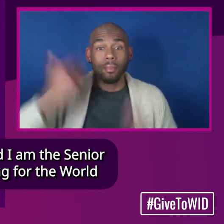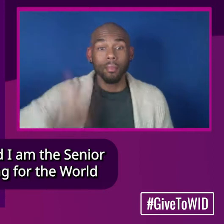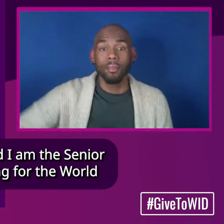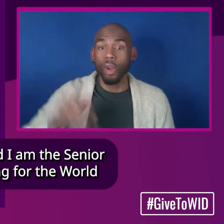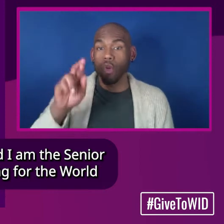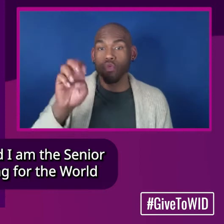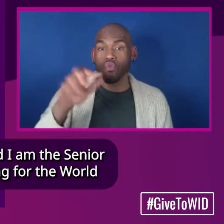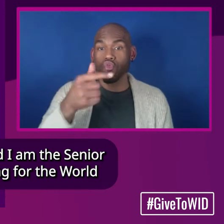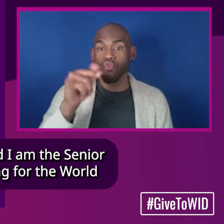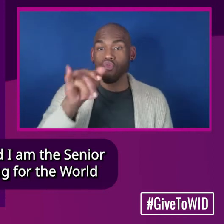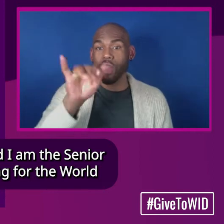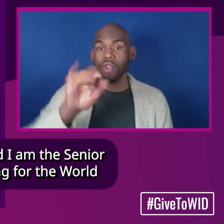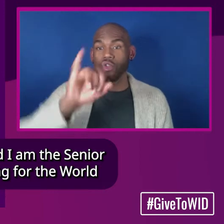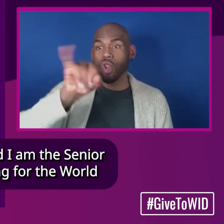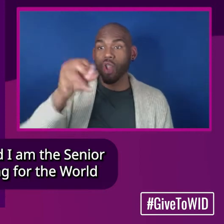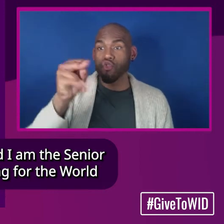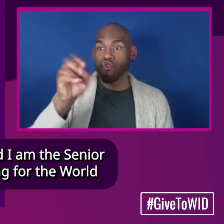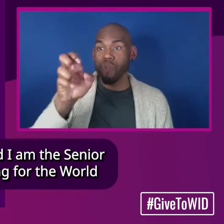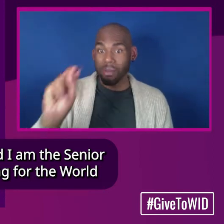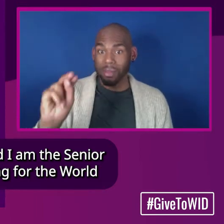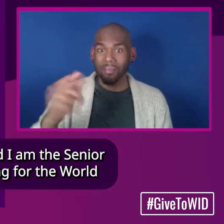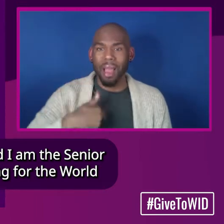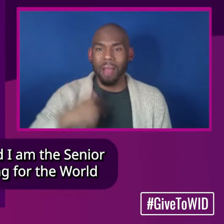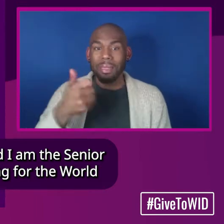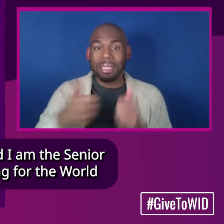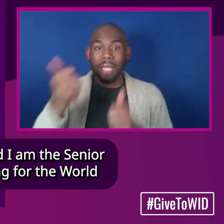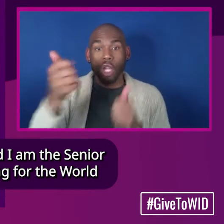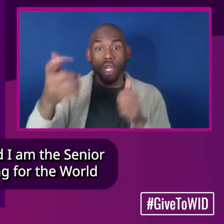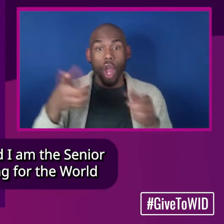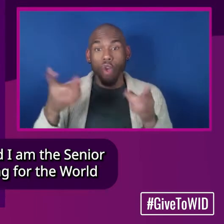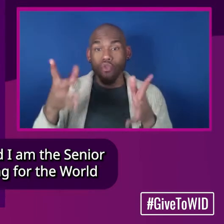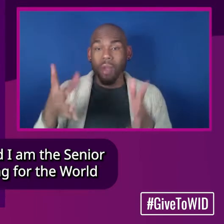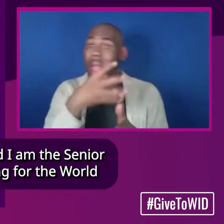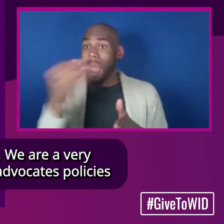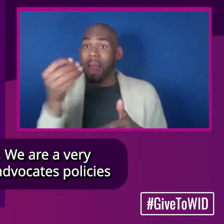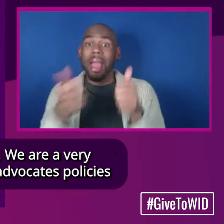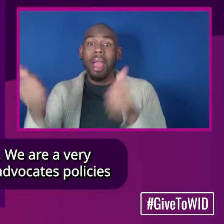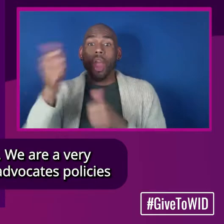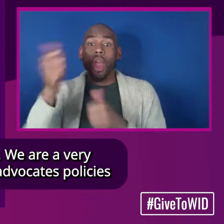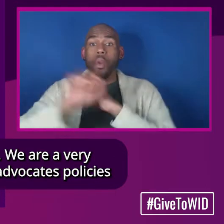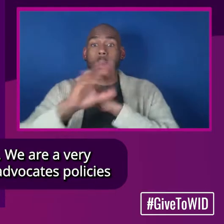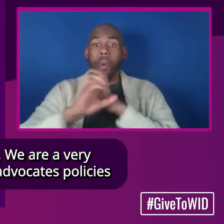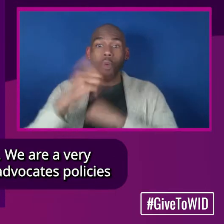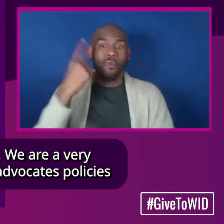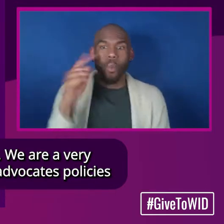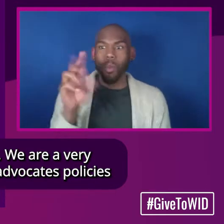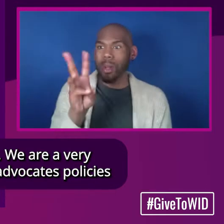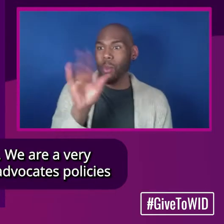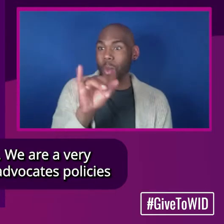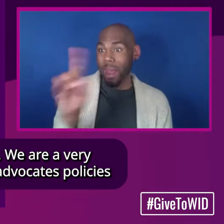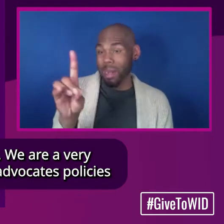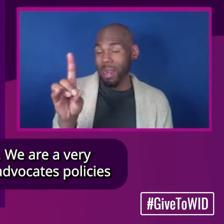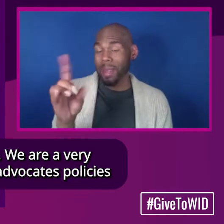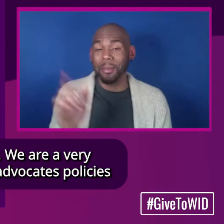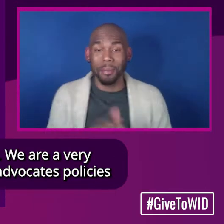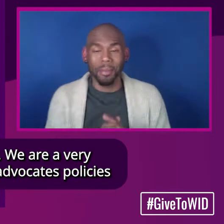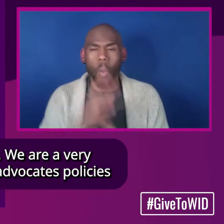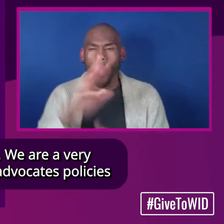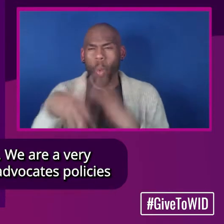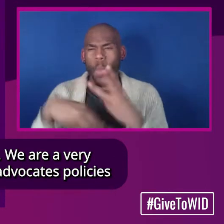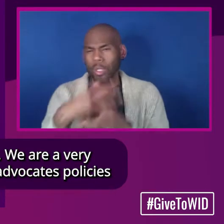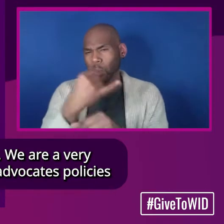My name is Reggie Johnson, and I am the Senior Director and Head of Marketing for the World Institute on Disability, or WID.